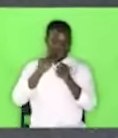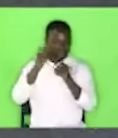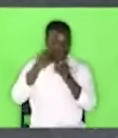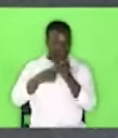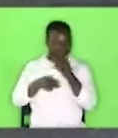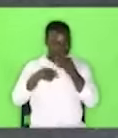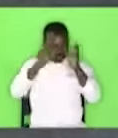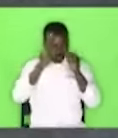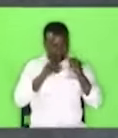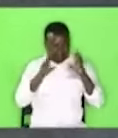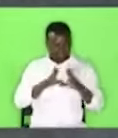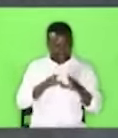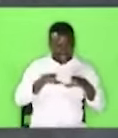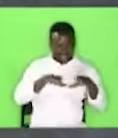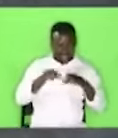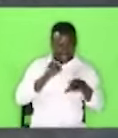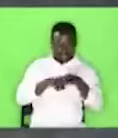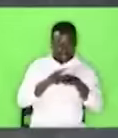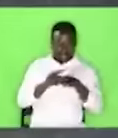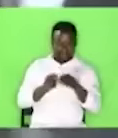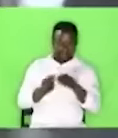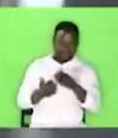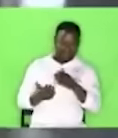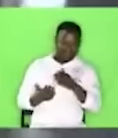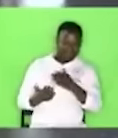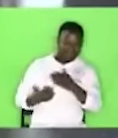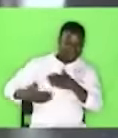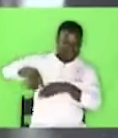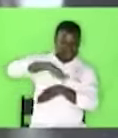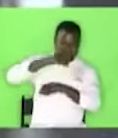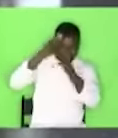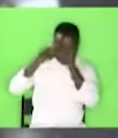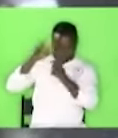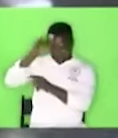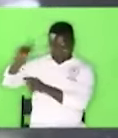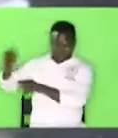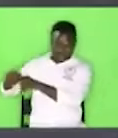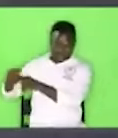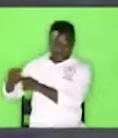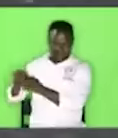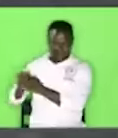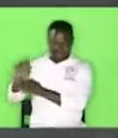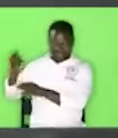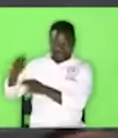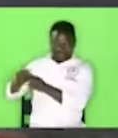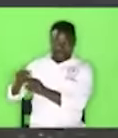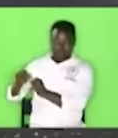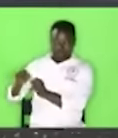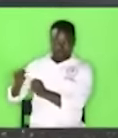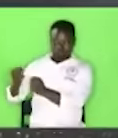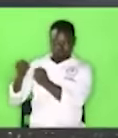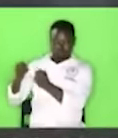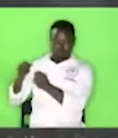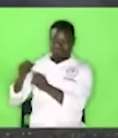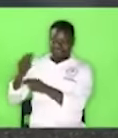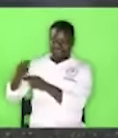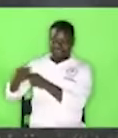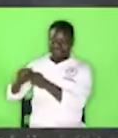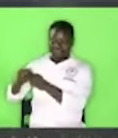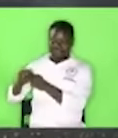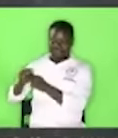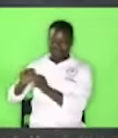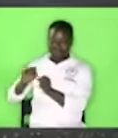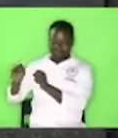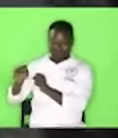manager to do over time is because of her name. The man gets to the hall, even the